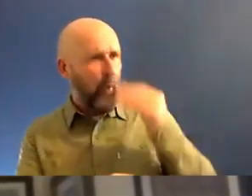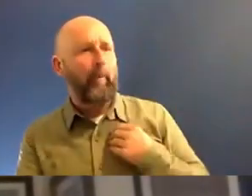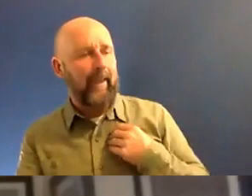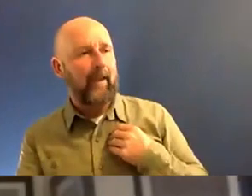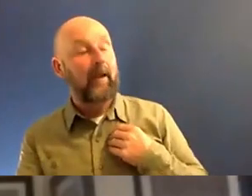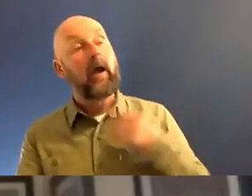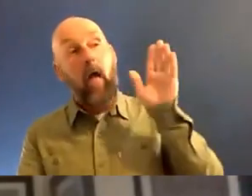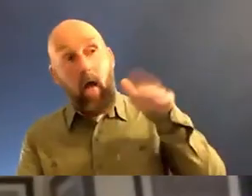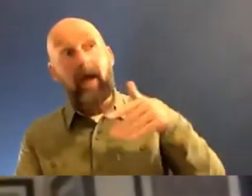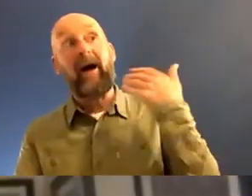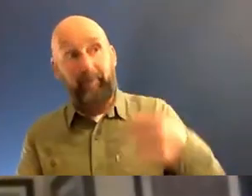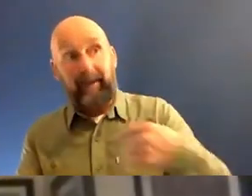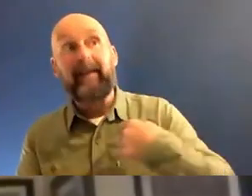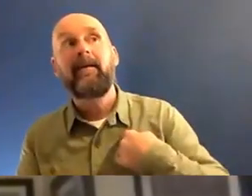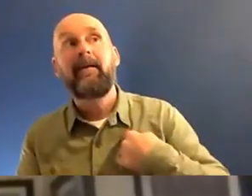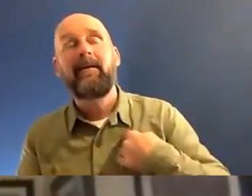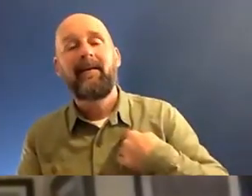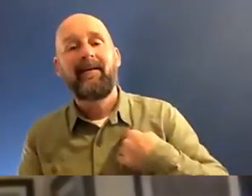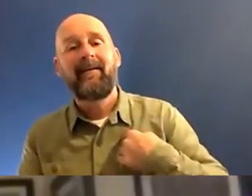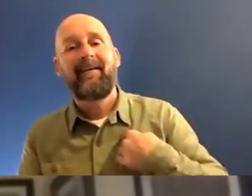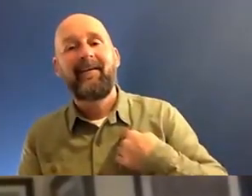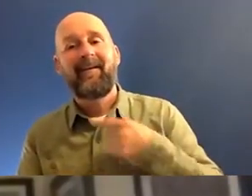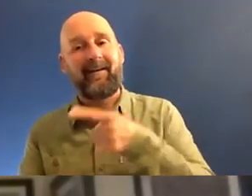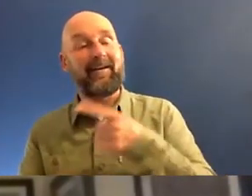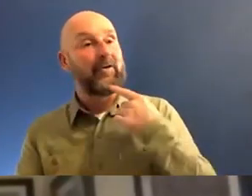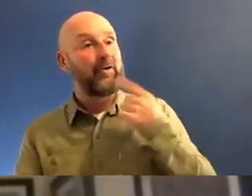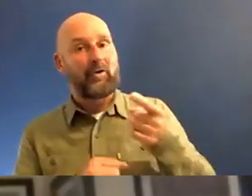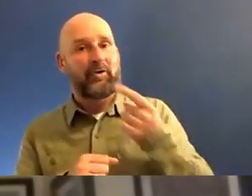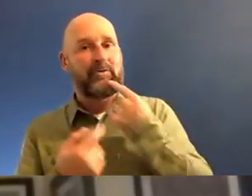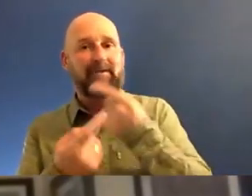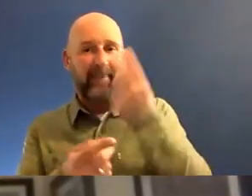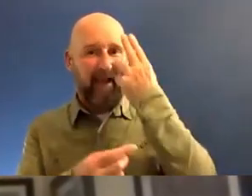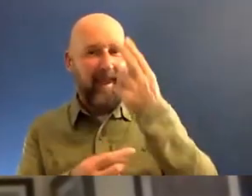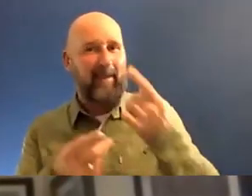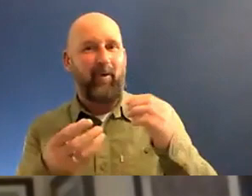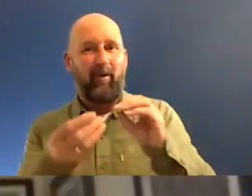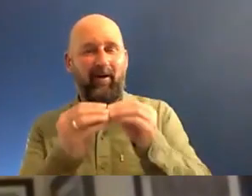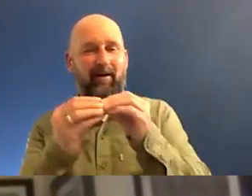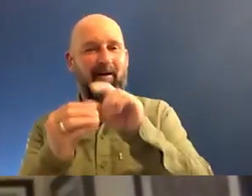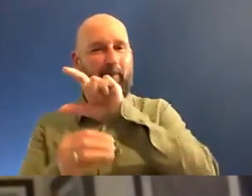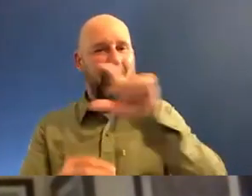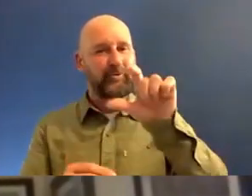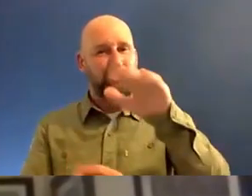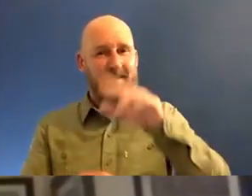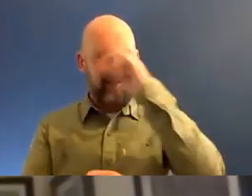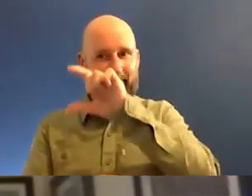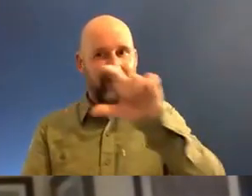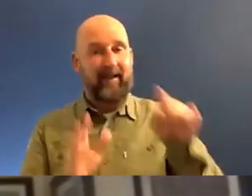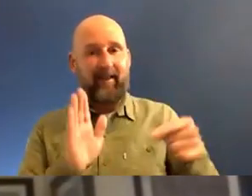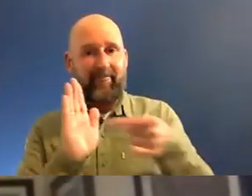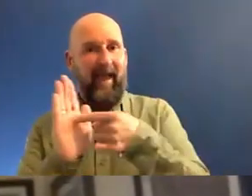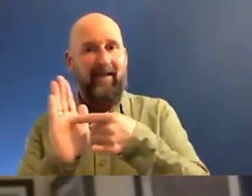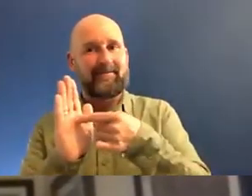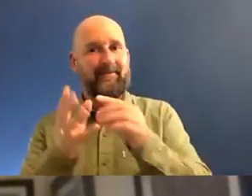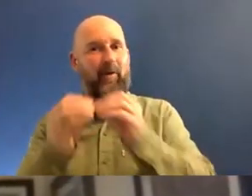guess what happened? Or, you know, you did that thing, you sent that name, you did that name of my child. Now they're going to use it, you know,